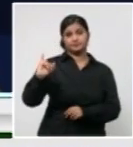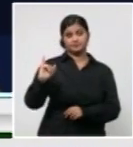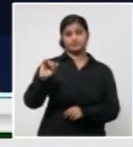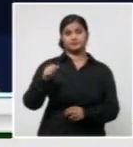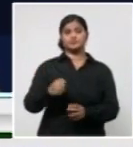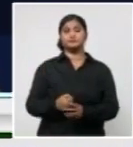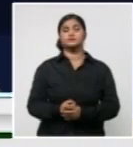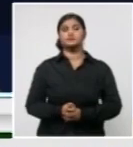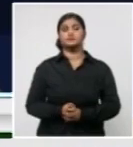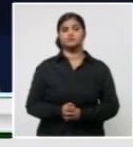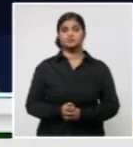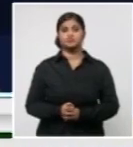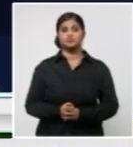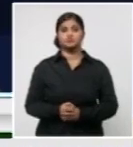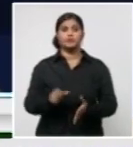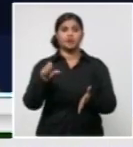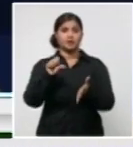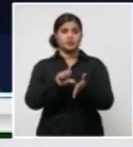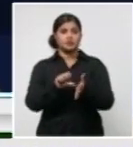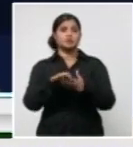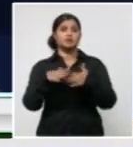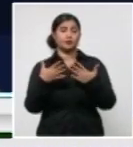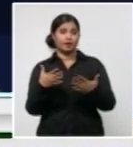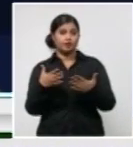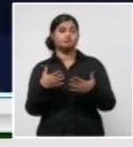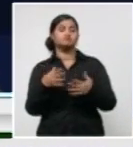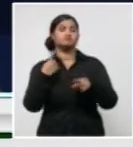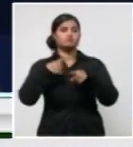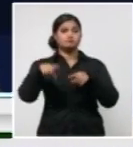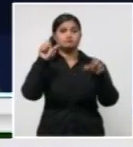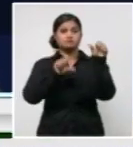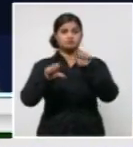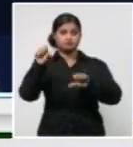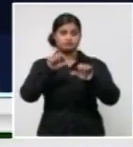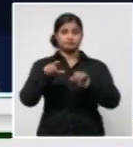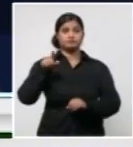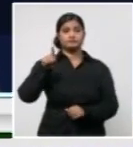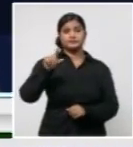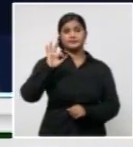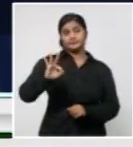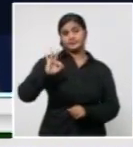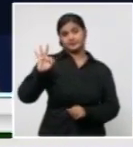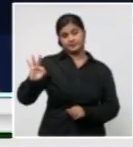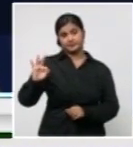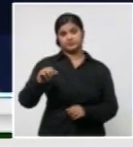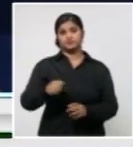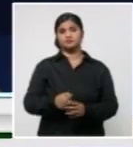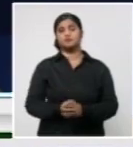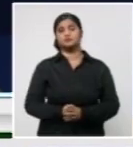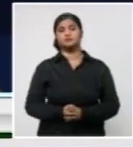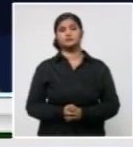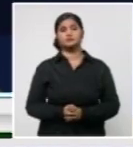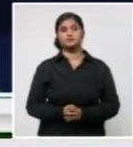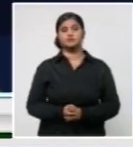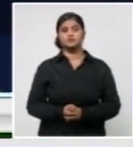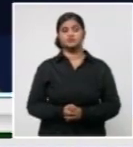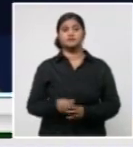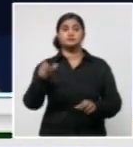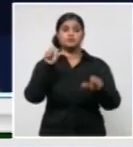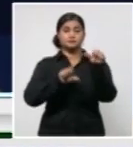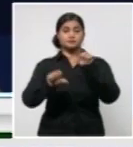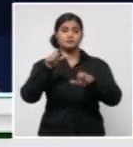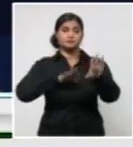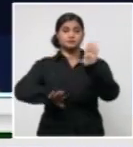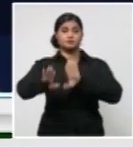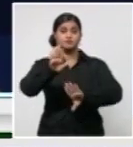that if a patient is discharged from hospital but tests positive for COVID-19 during the following 14